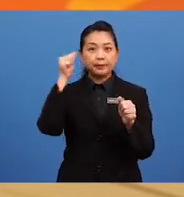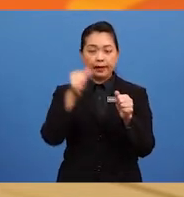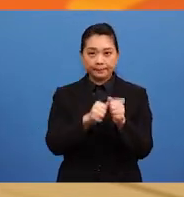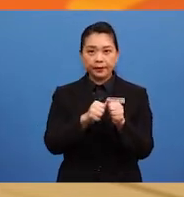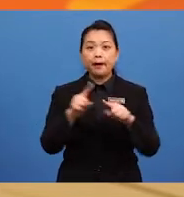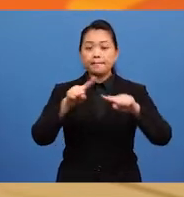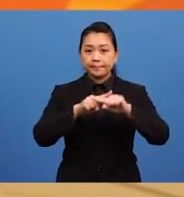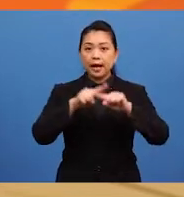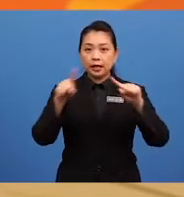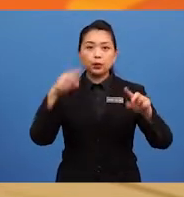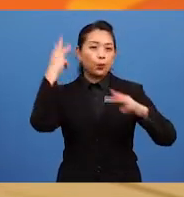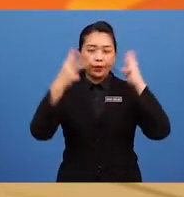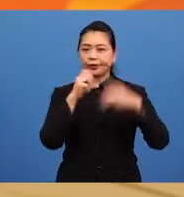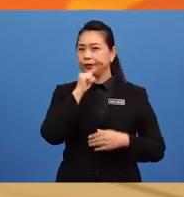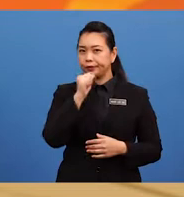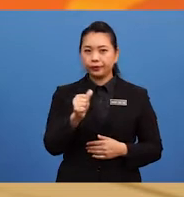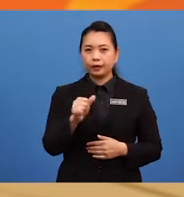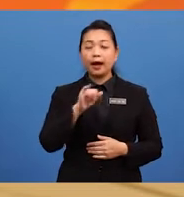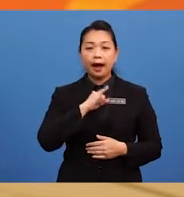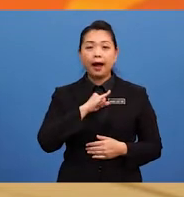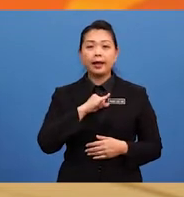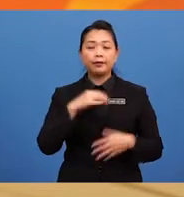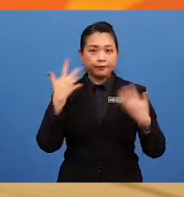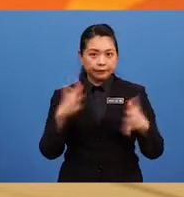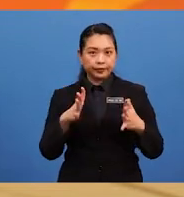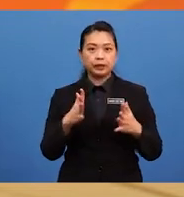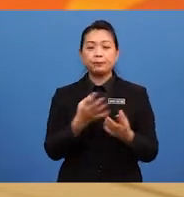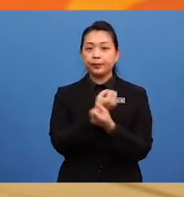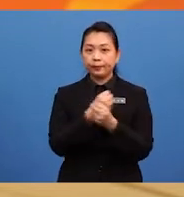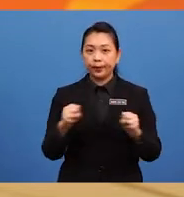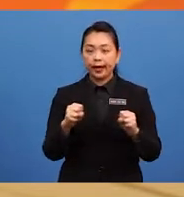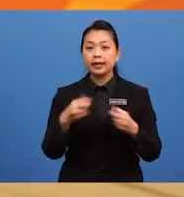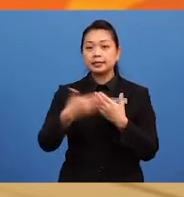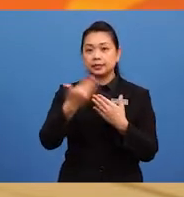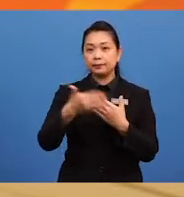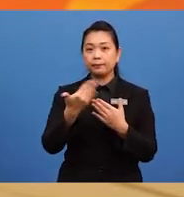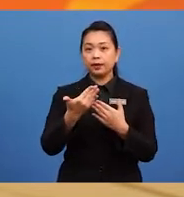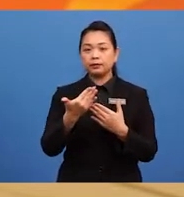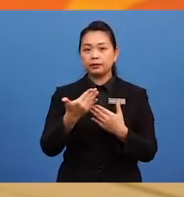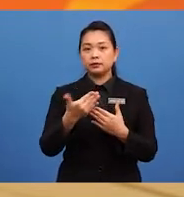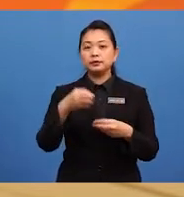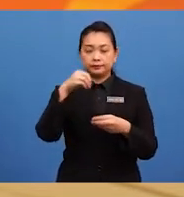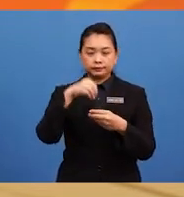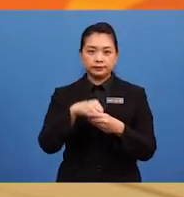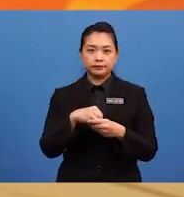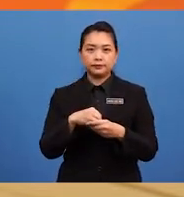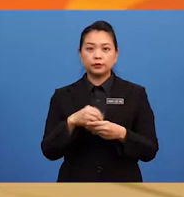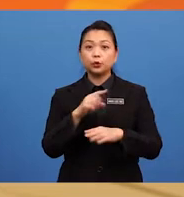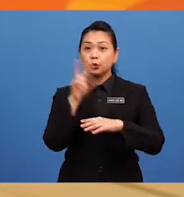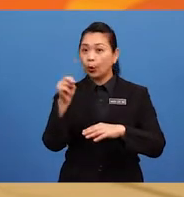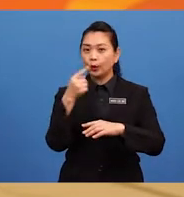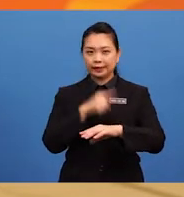But worry not, I have prepared a simple trick for you to master this in no time.